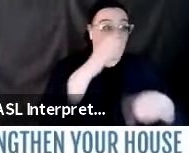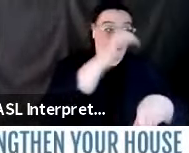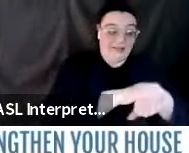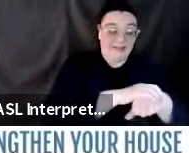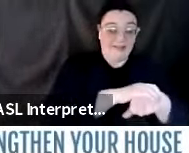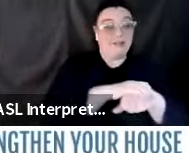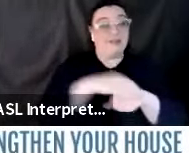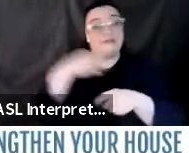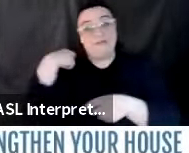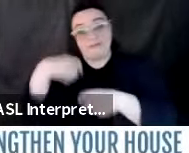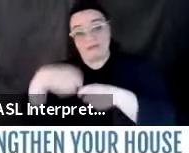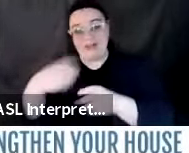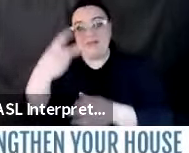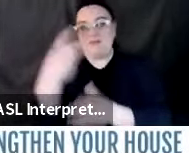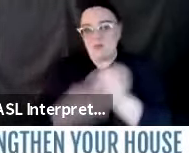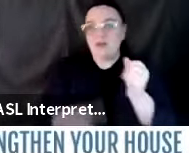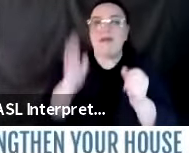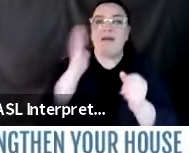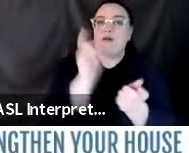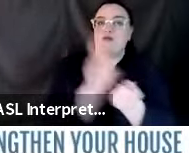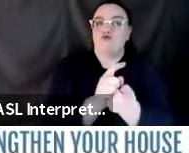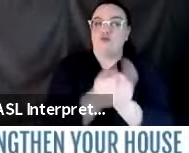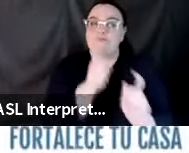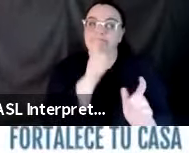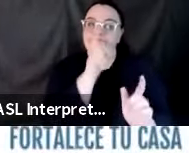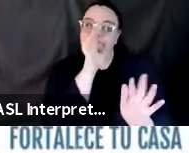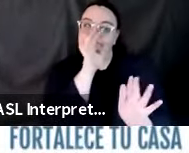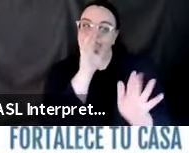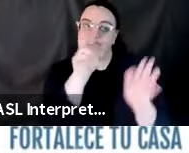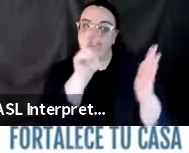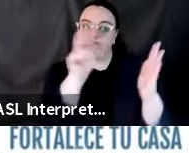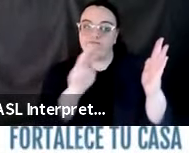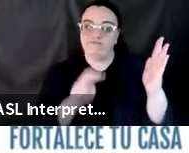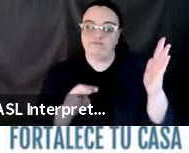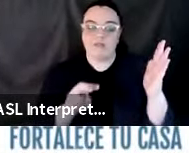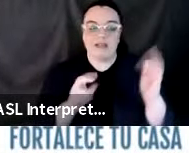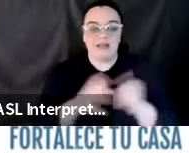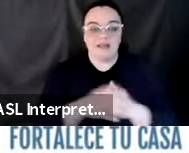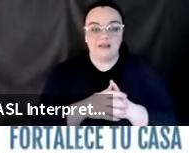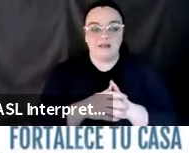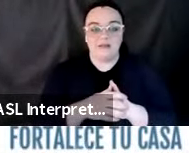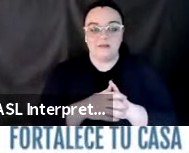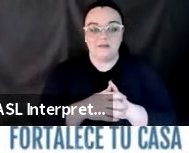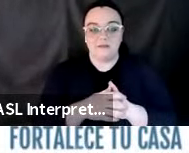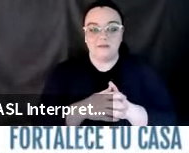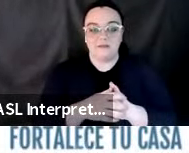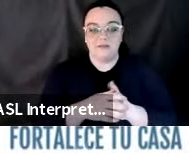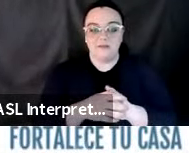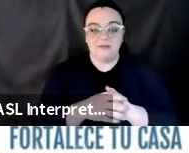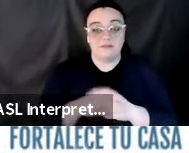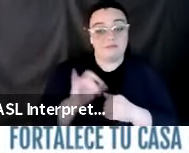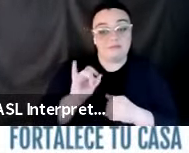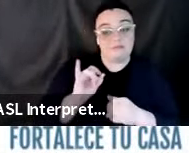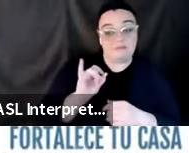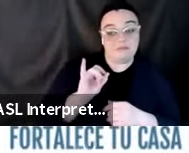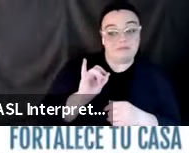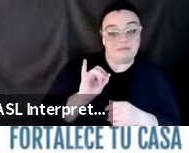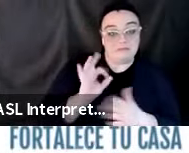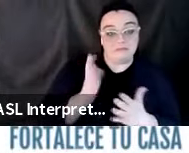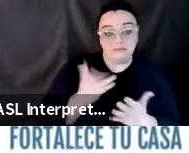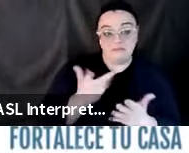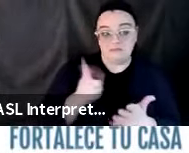And I can do a little translation for our listeners right now. We trying